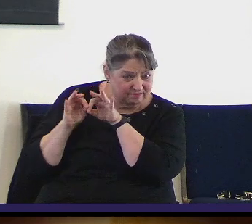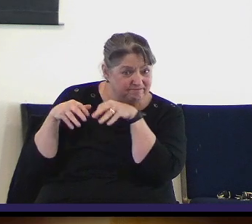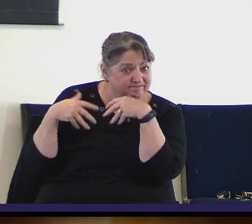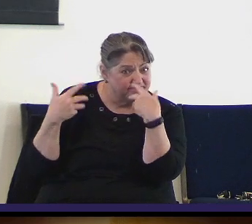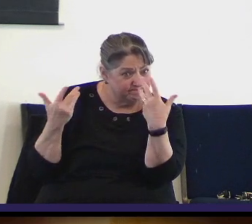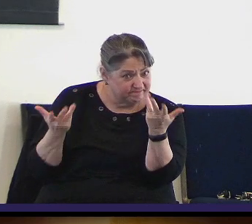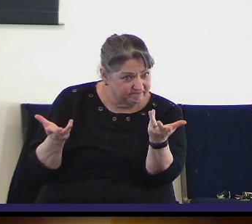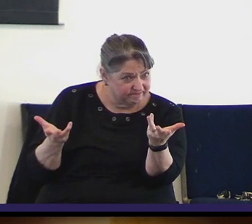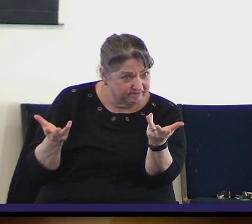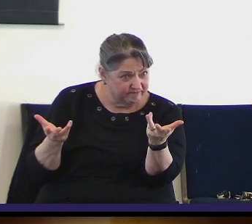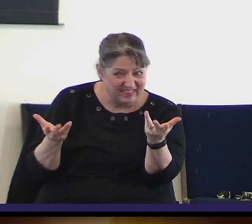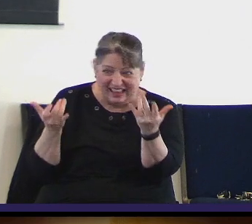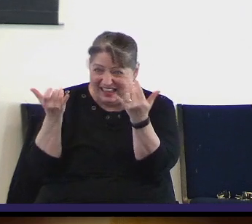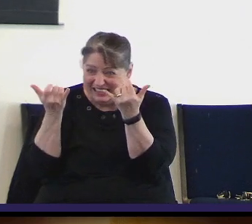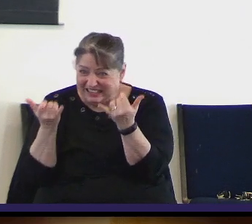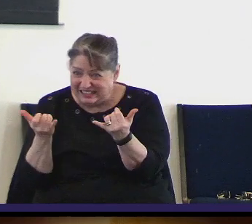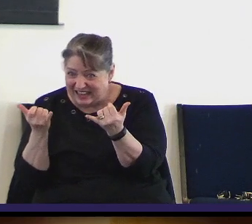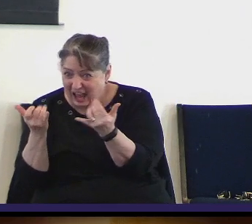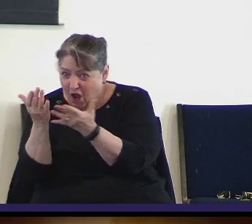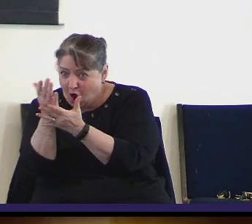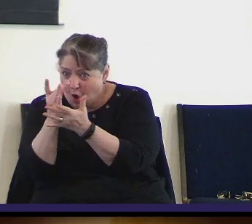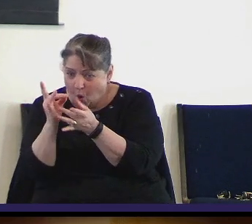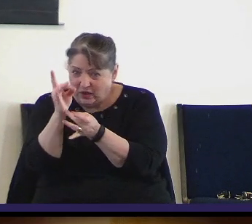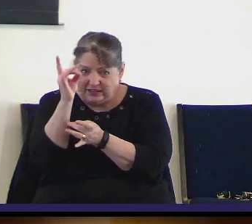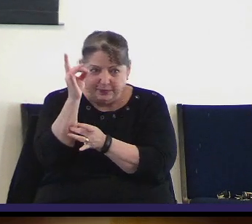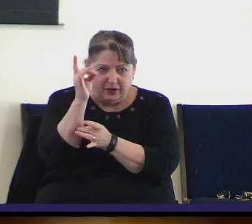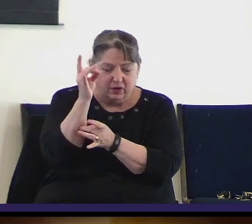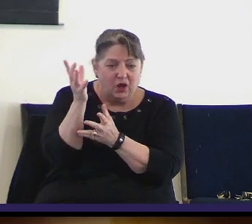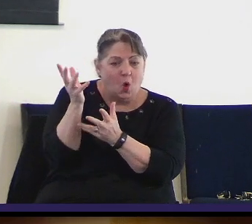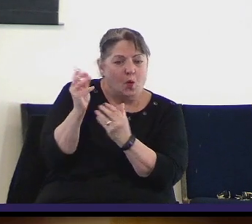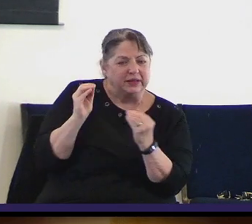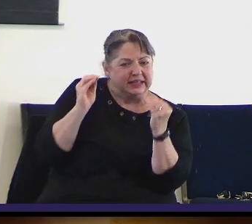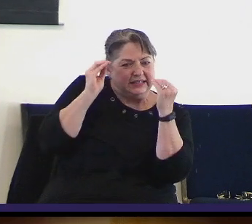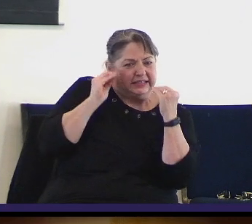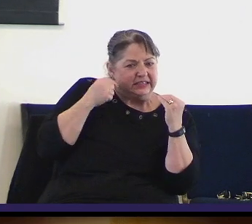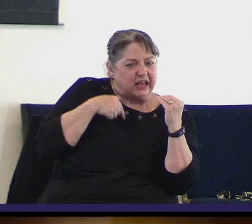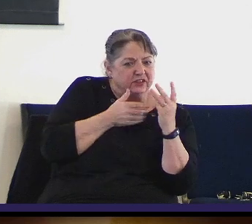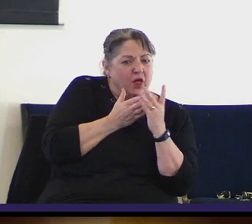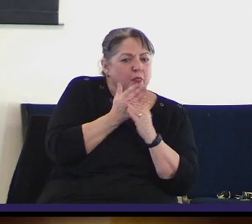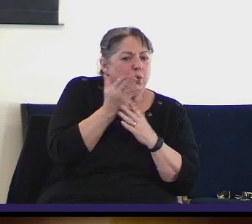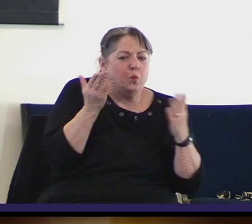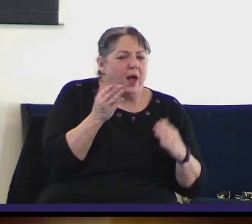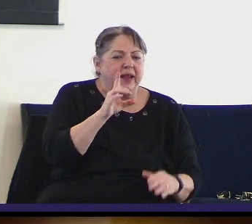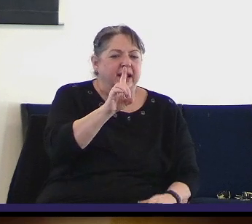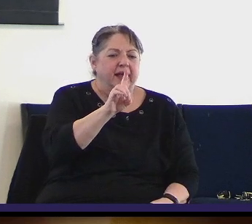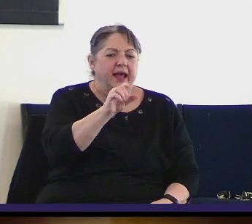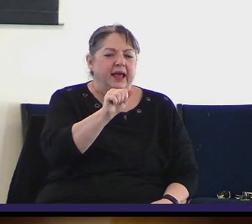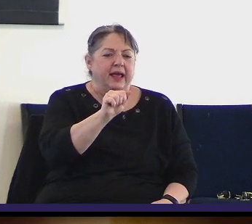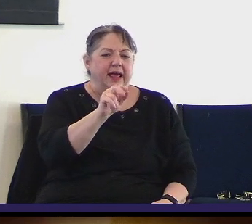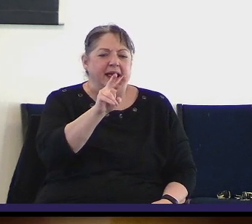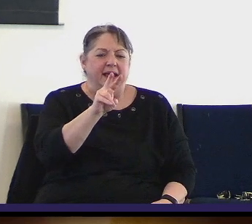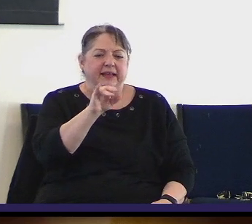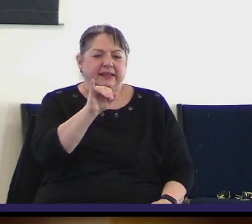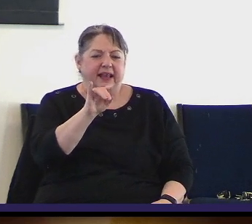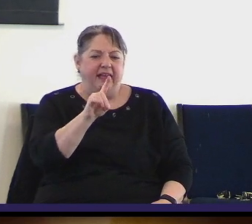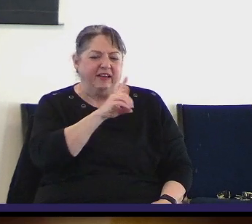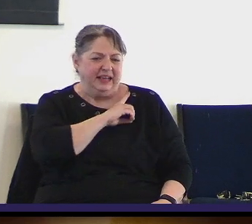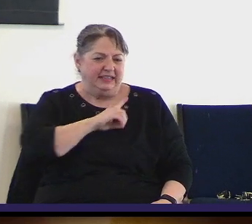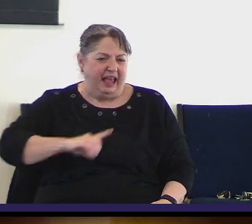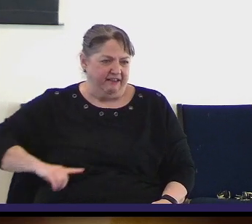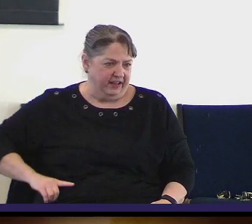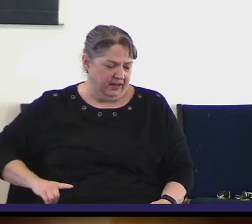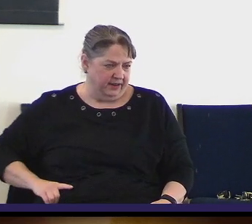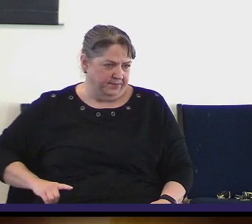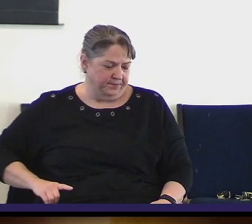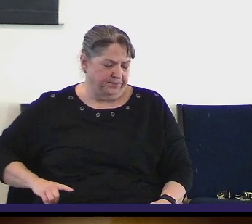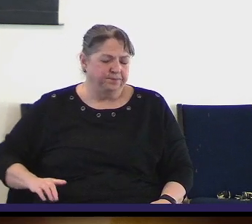So, today, the Holy Spirit, through David, wants to give His lead way as to some of the answers to these questions. God is